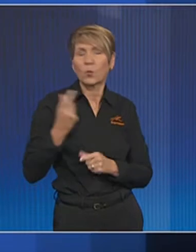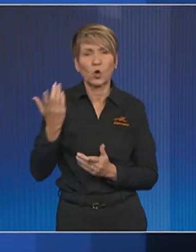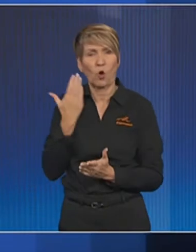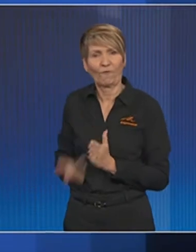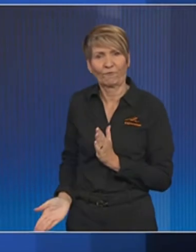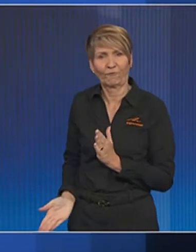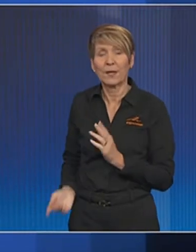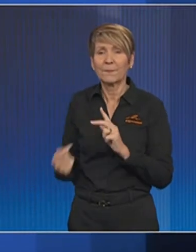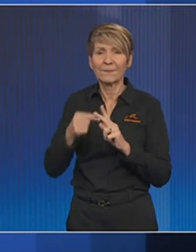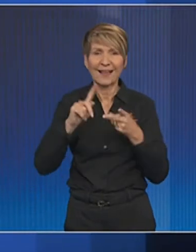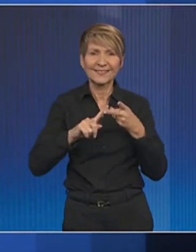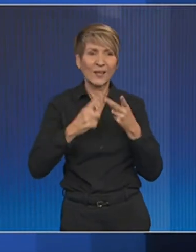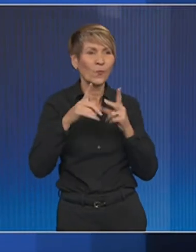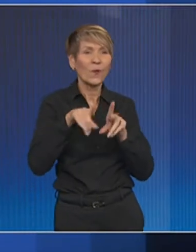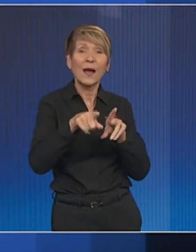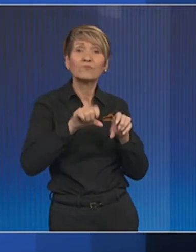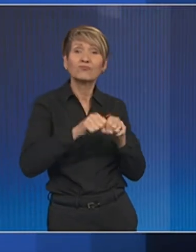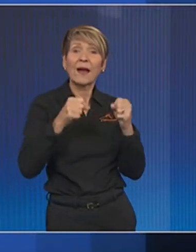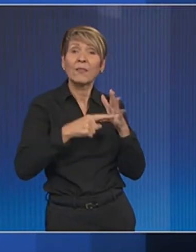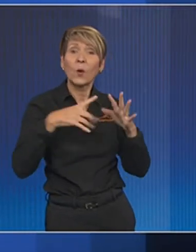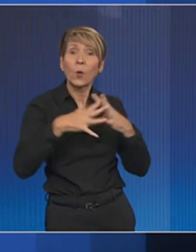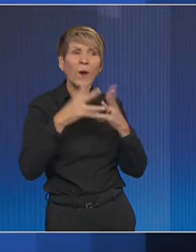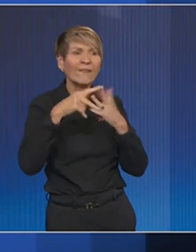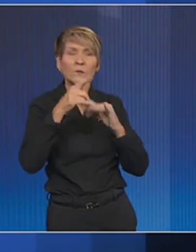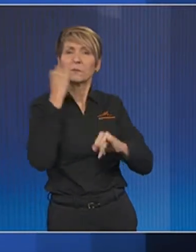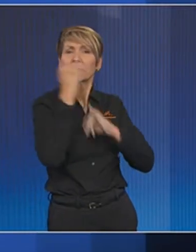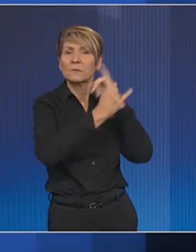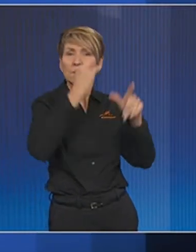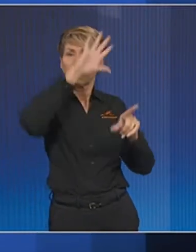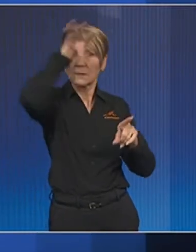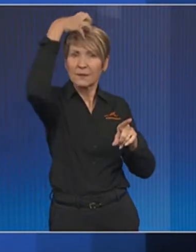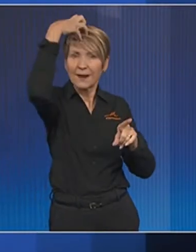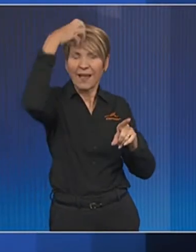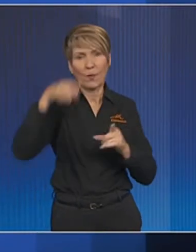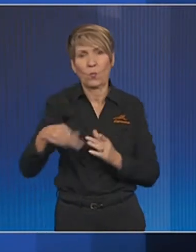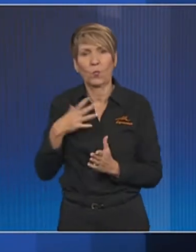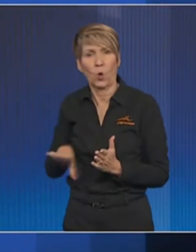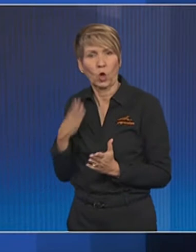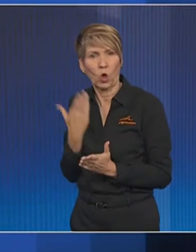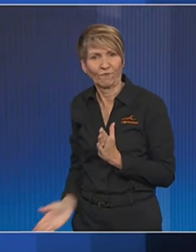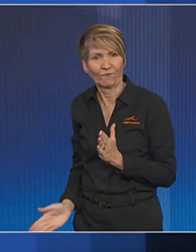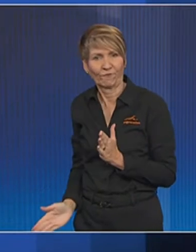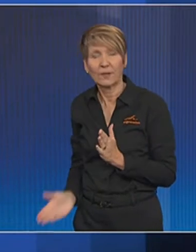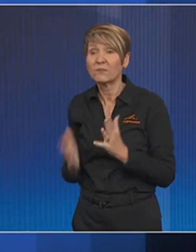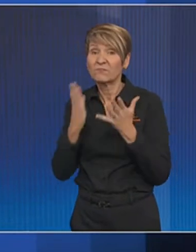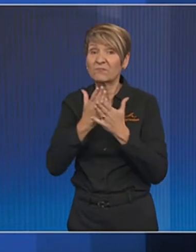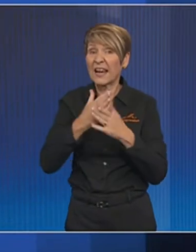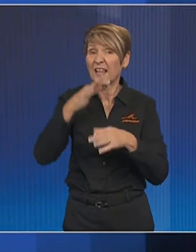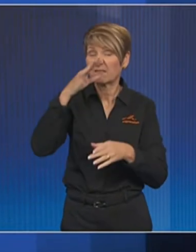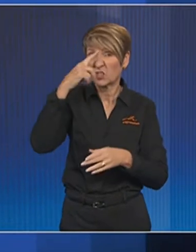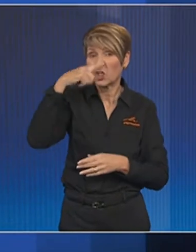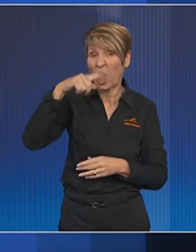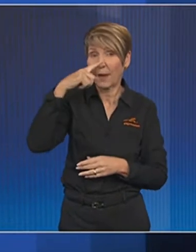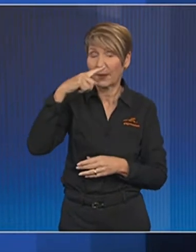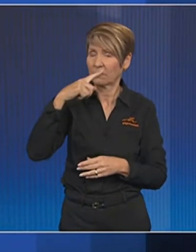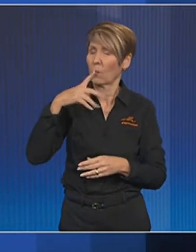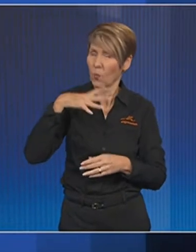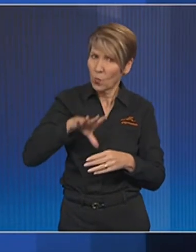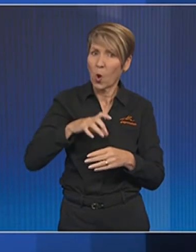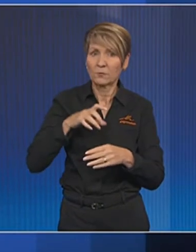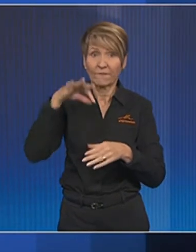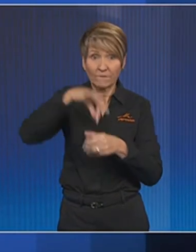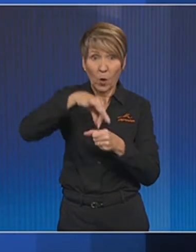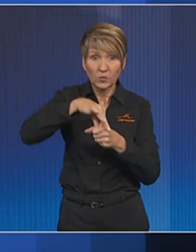monarchy. If early voting is anything to go by, the Thai people are enthusiastic about having their say. 2